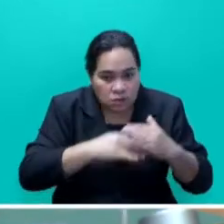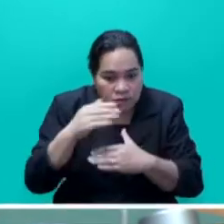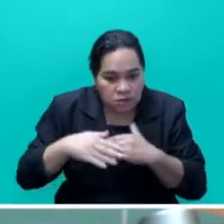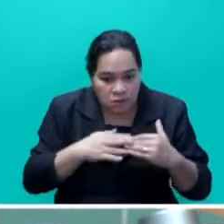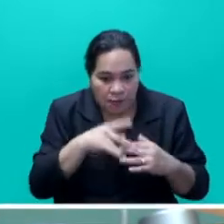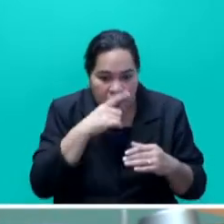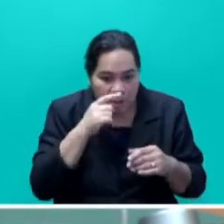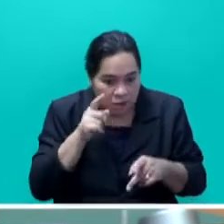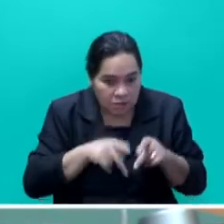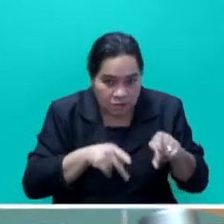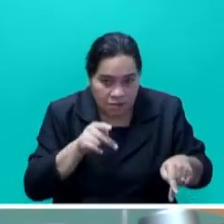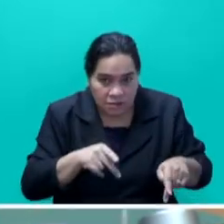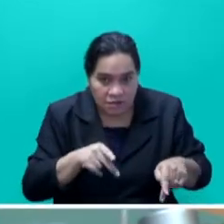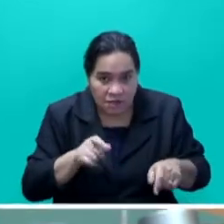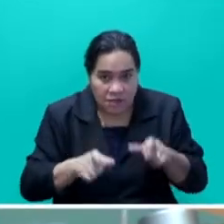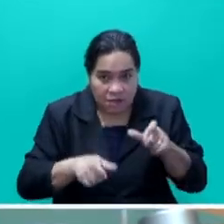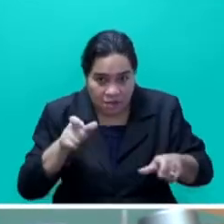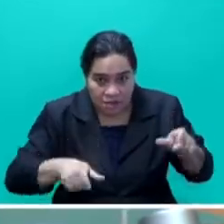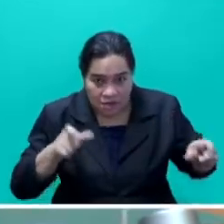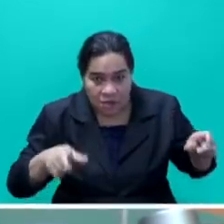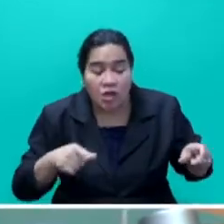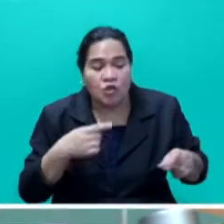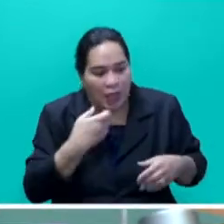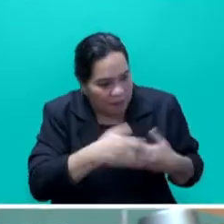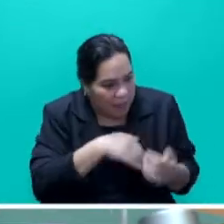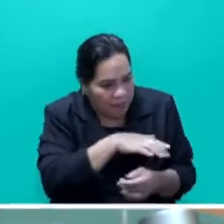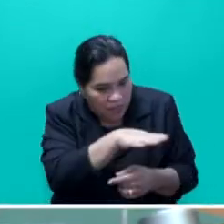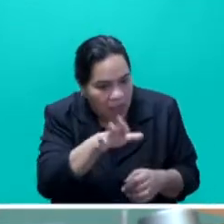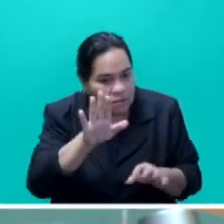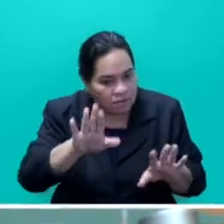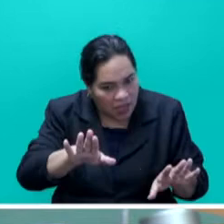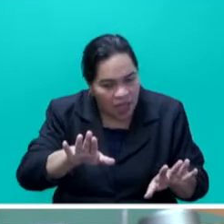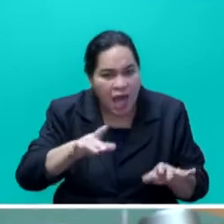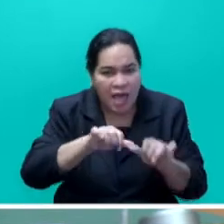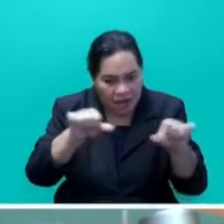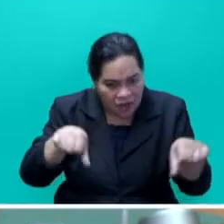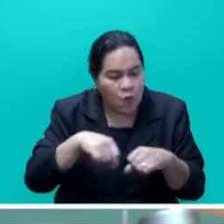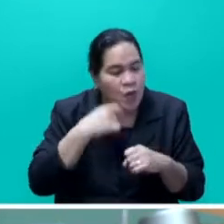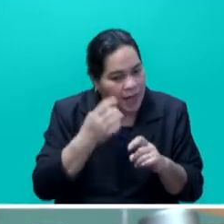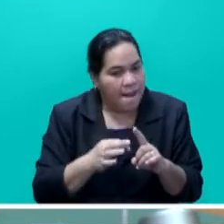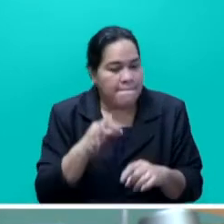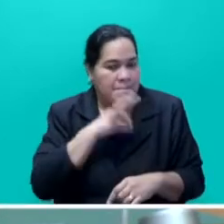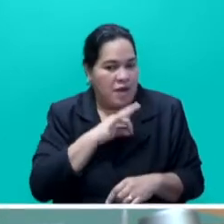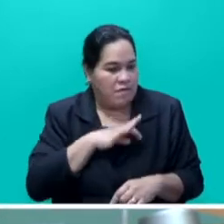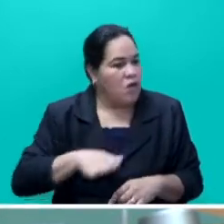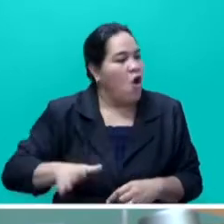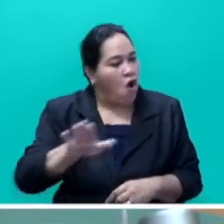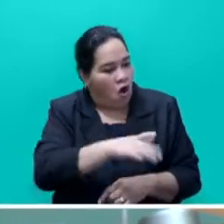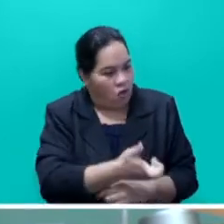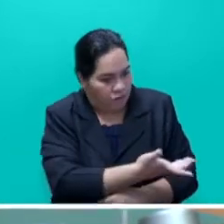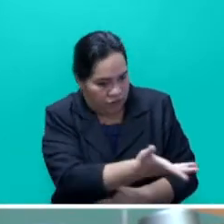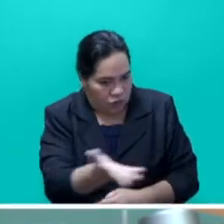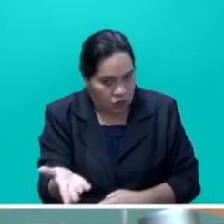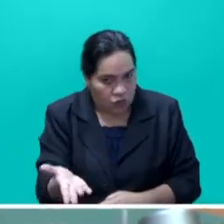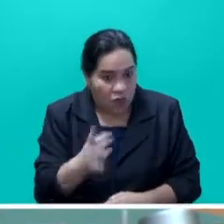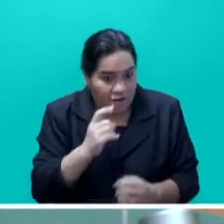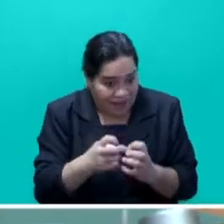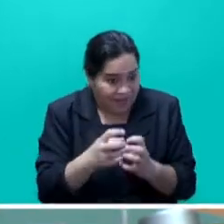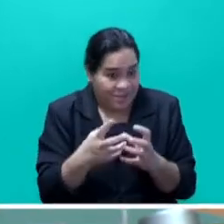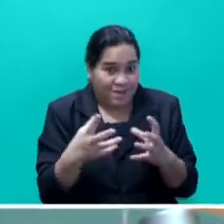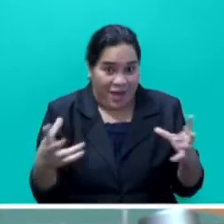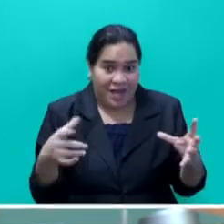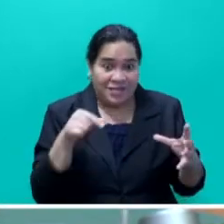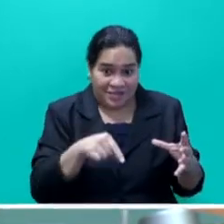to them that a growing agriculture will benefit all of them, Mr Speaker Sayer. As I always said, when the agriculture expense, Mr Speaker Sayer,